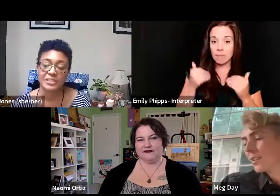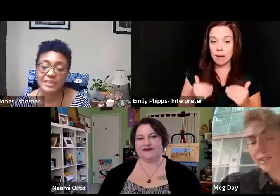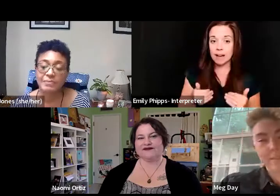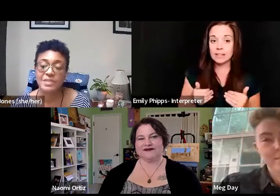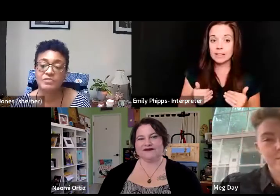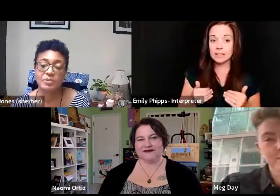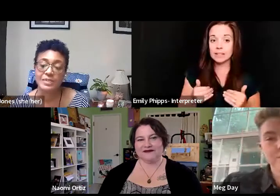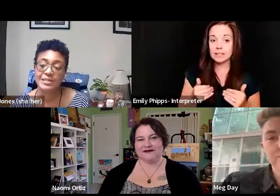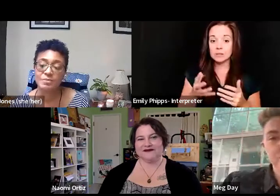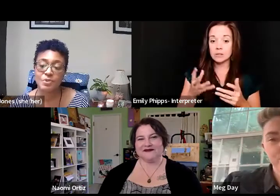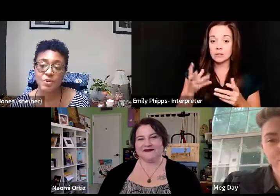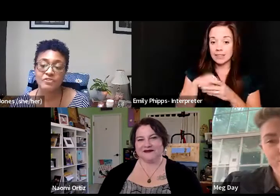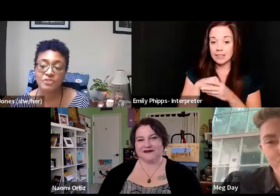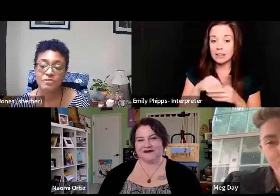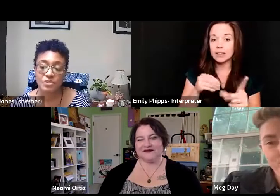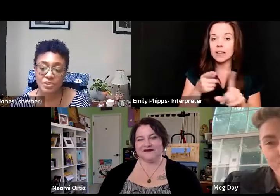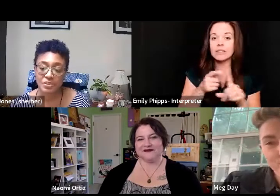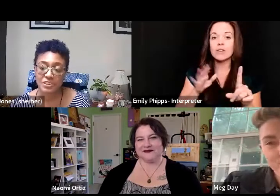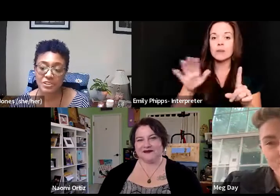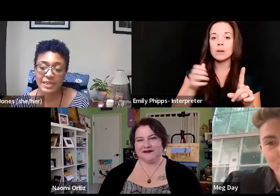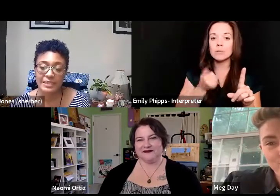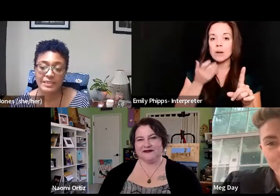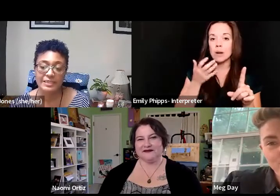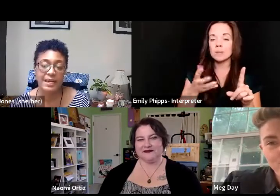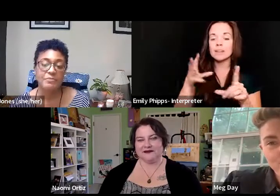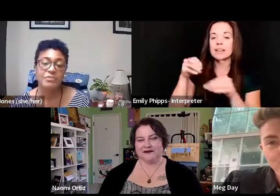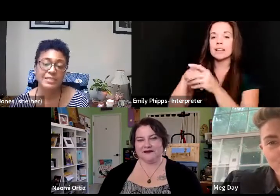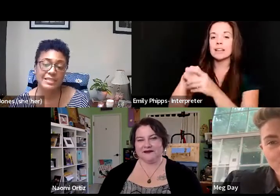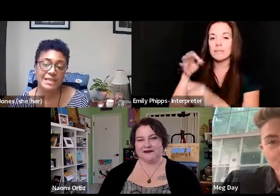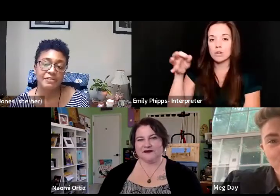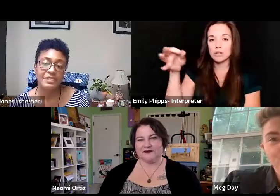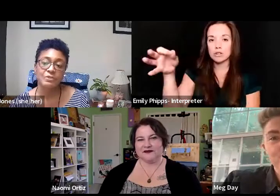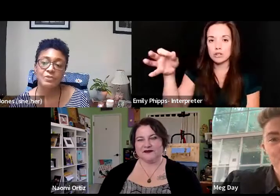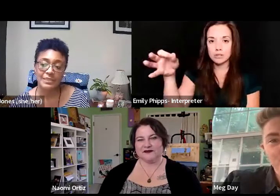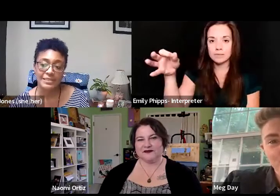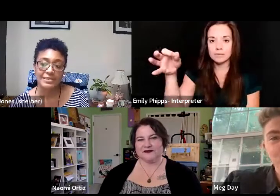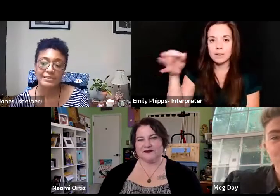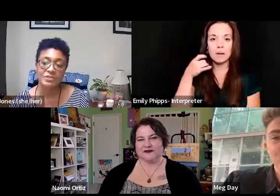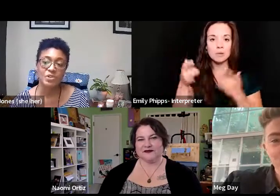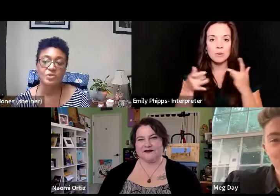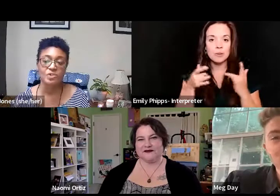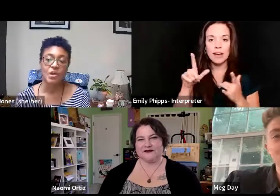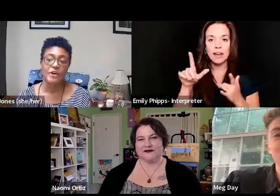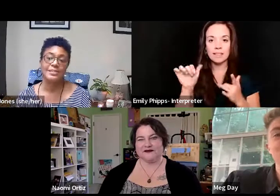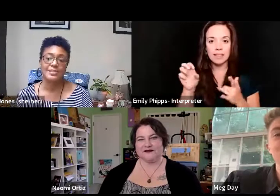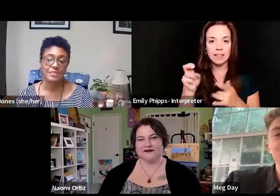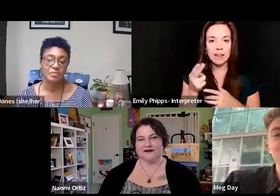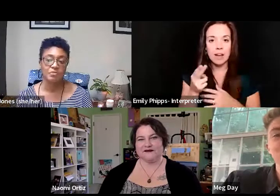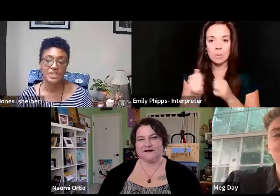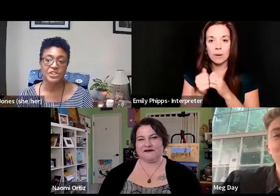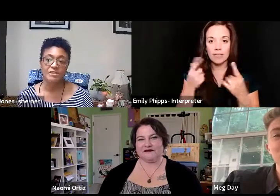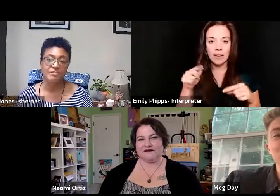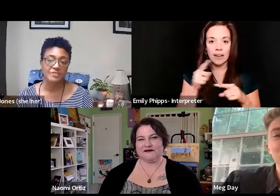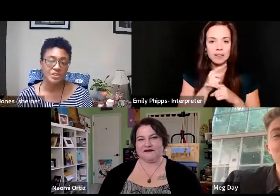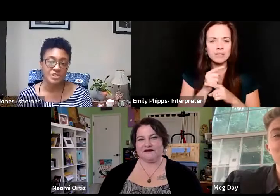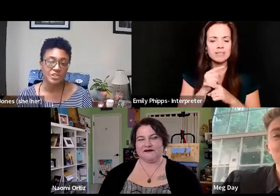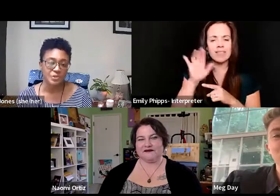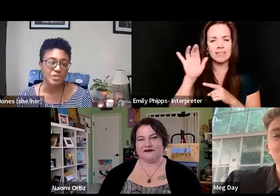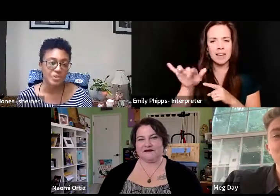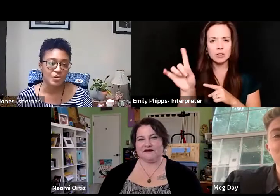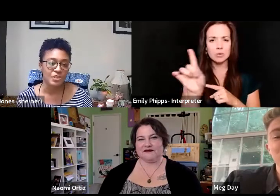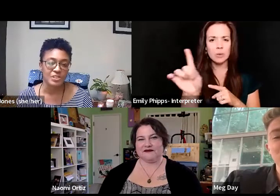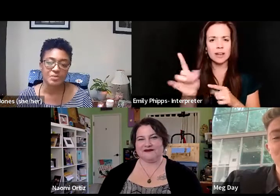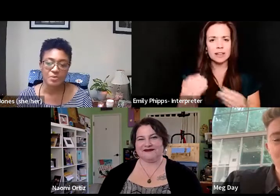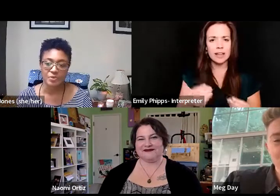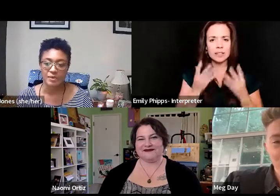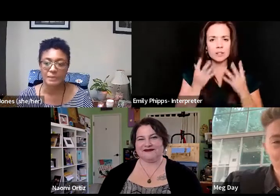coalition theme is from Leah's poem, Femme Futures. I'm thrilled to have Leah with us, given her words are the inspiration of this year's